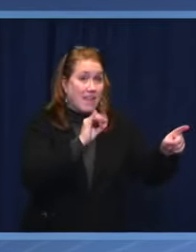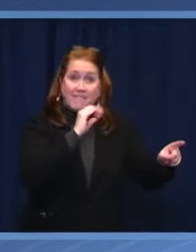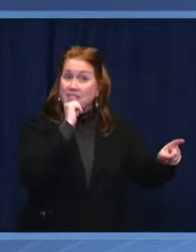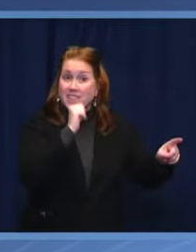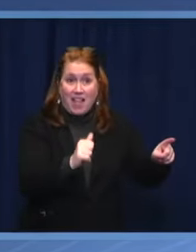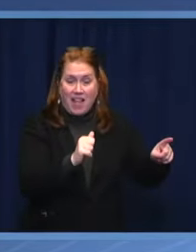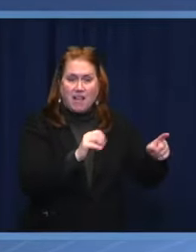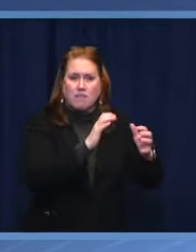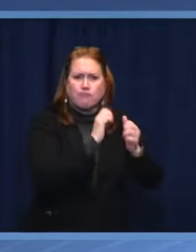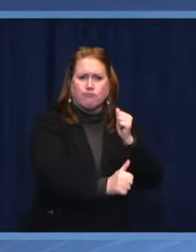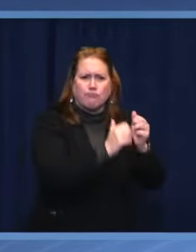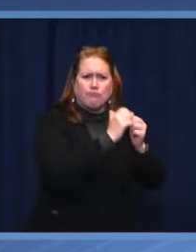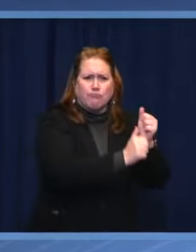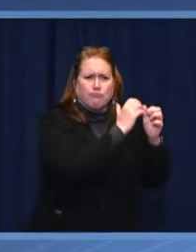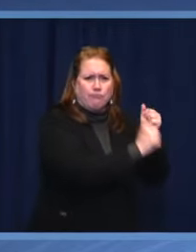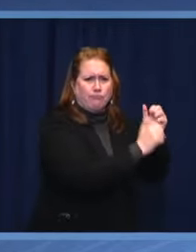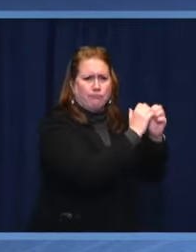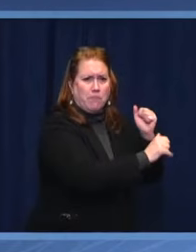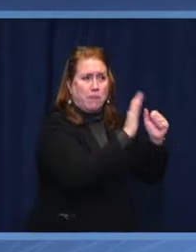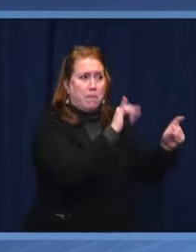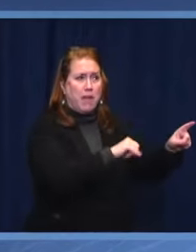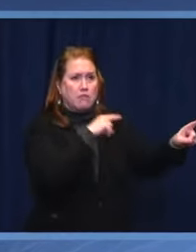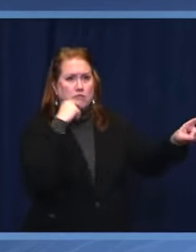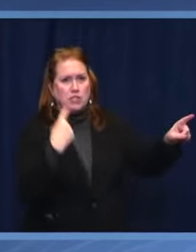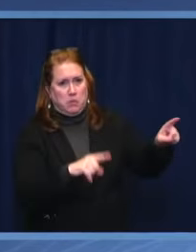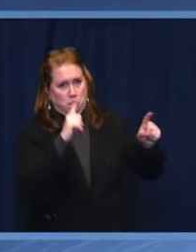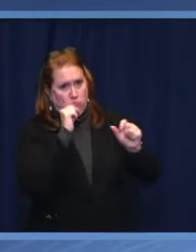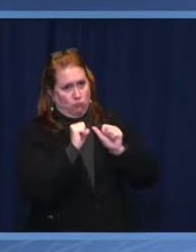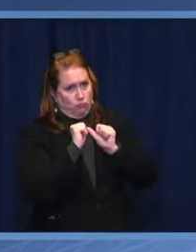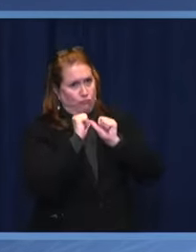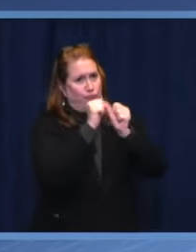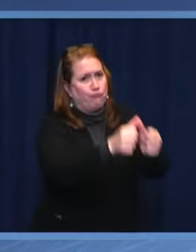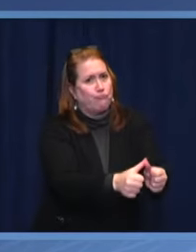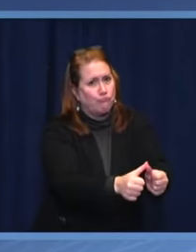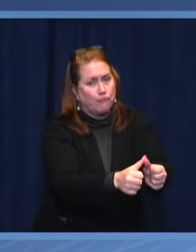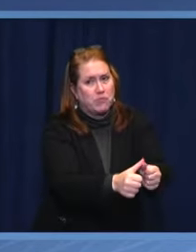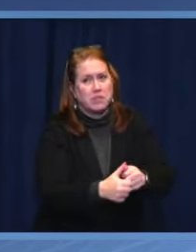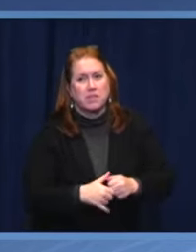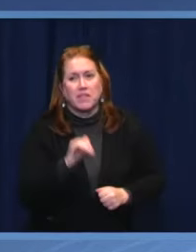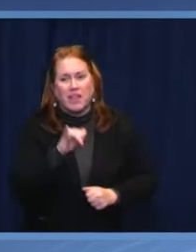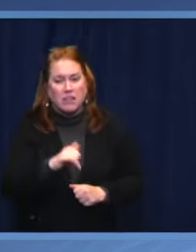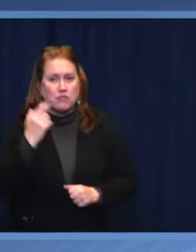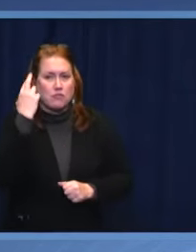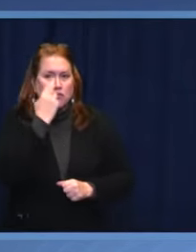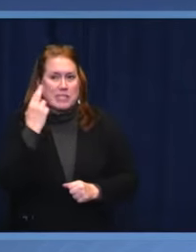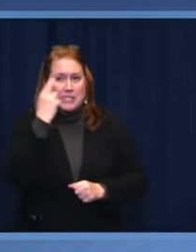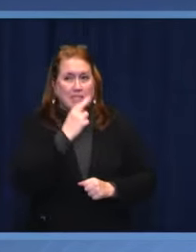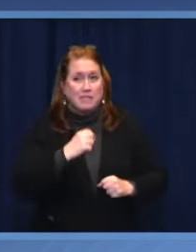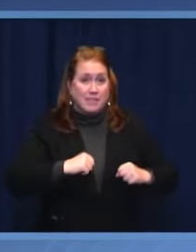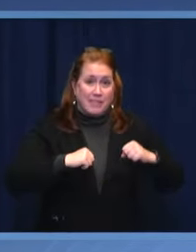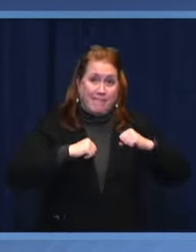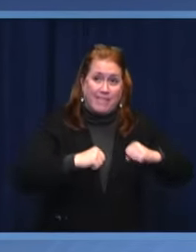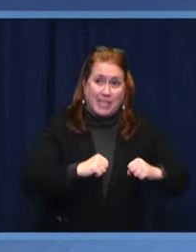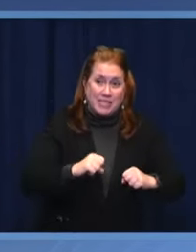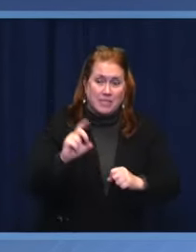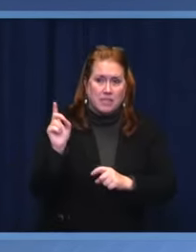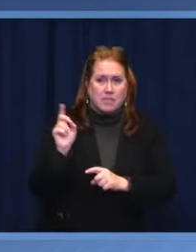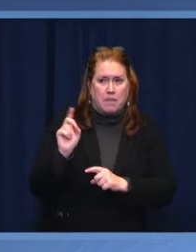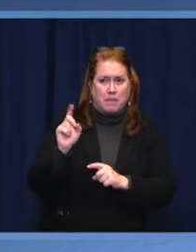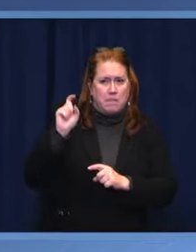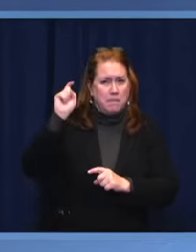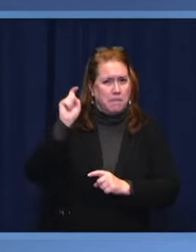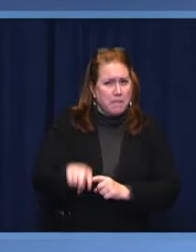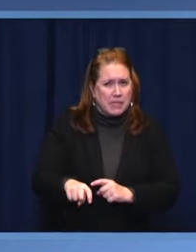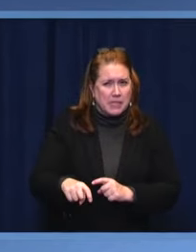aggression now know bonds. That is why the defense of democracy must have